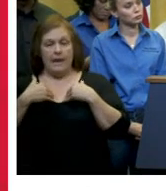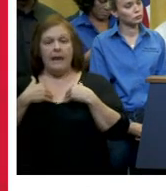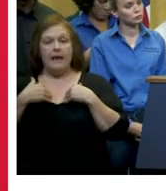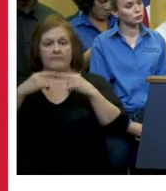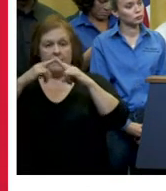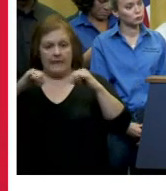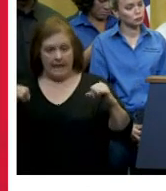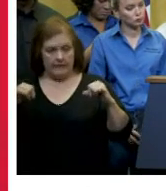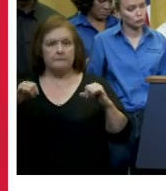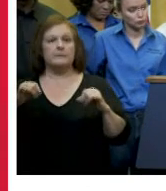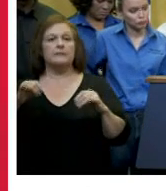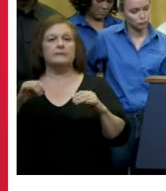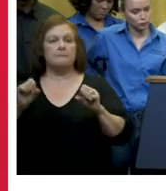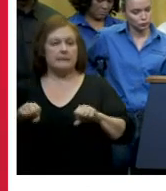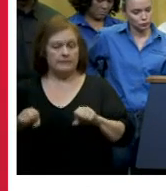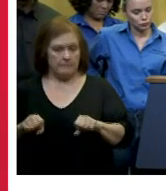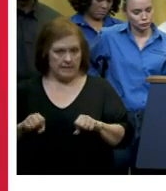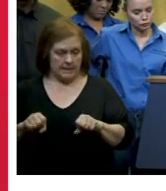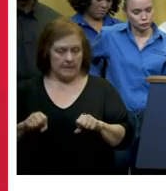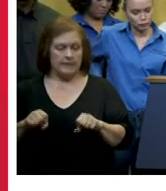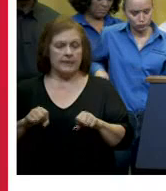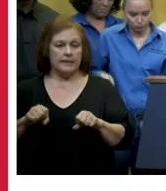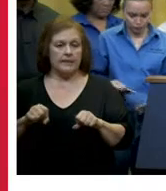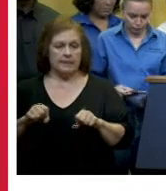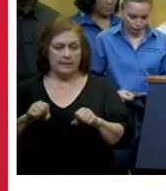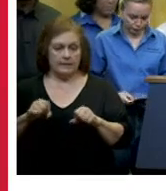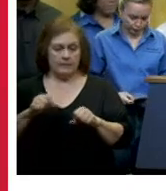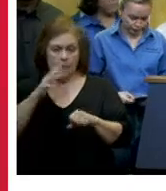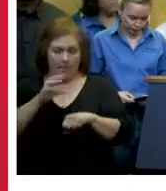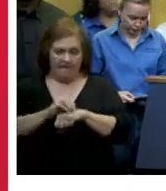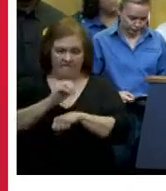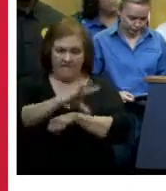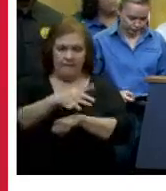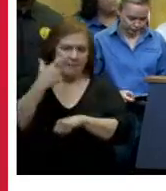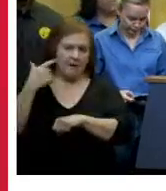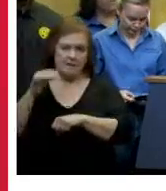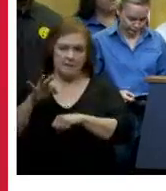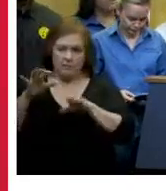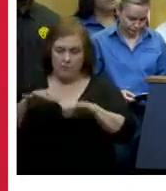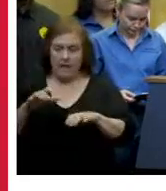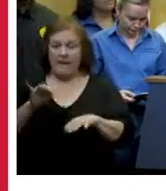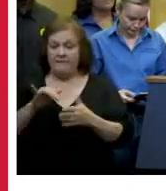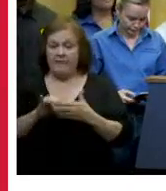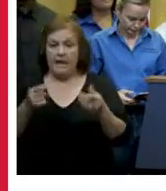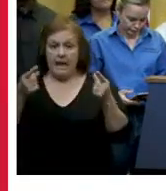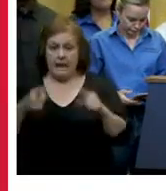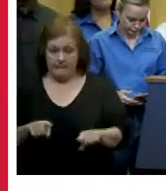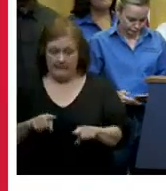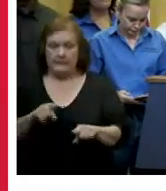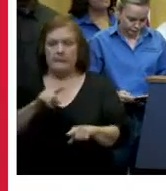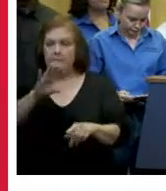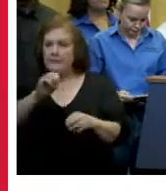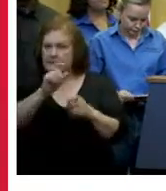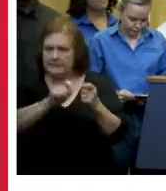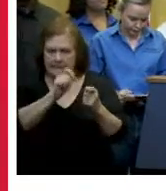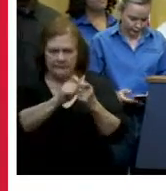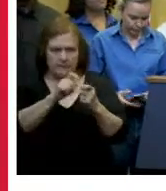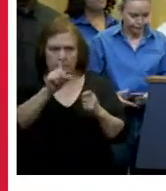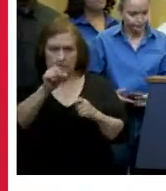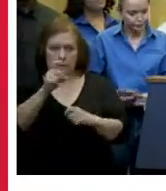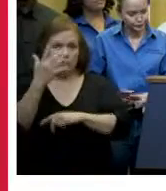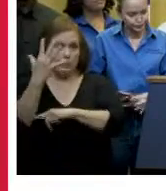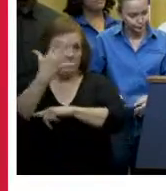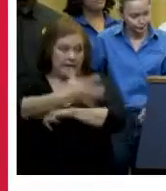which is susceptible for failure with heavy rain and wind we ask that you call 3-1-1 be specific is it a down